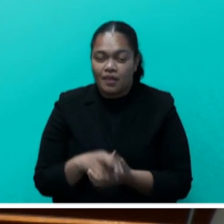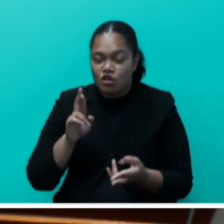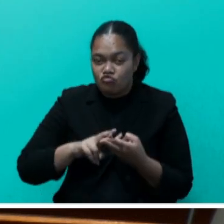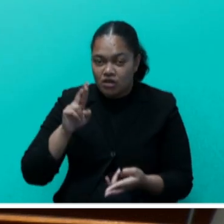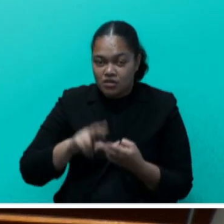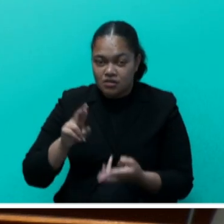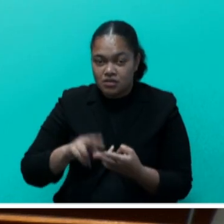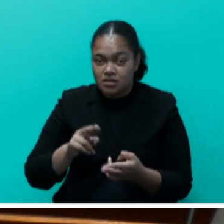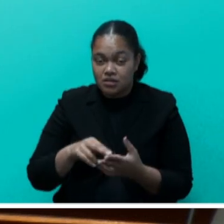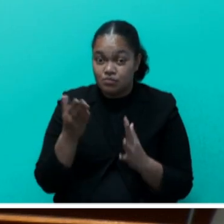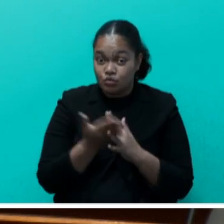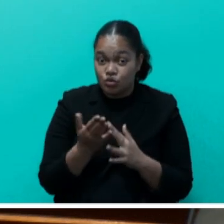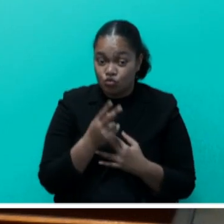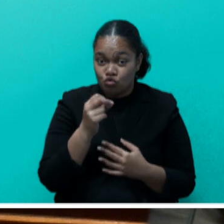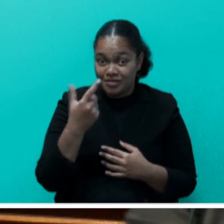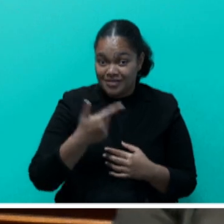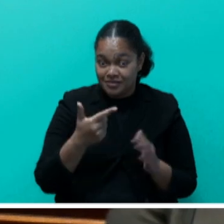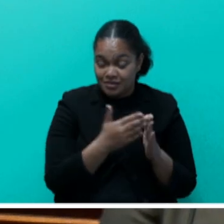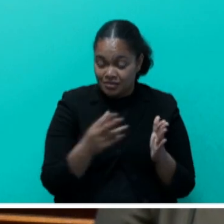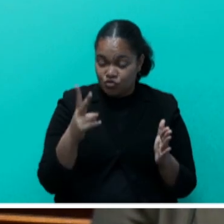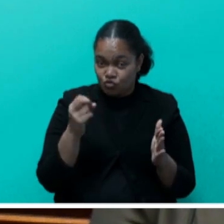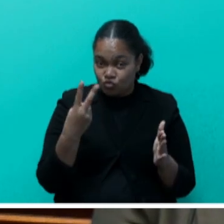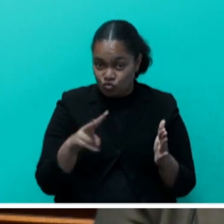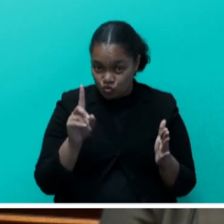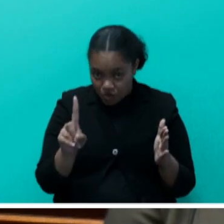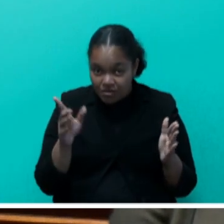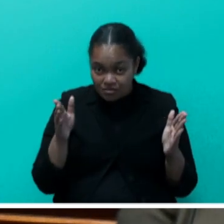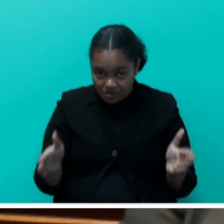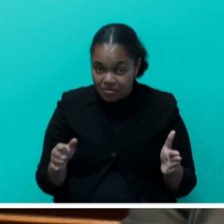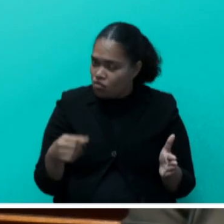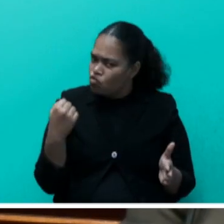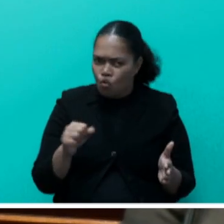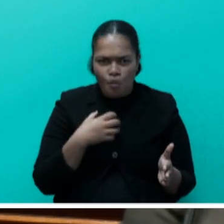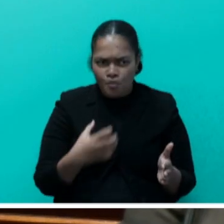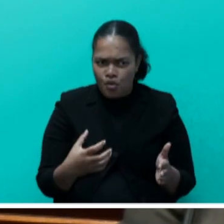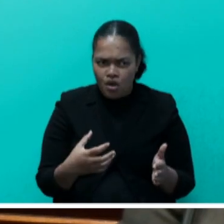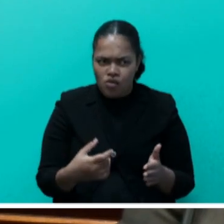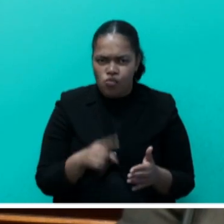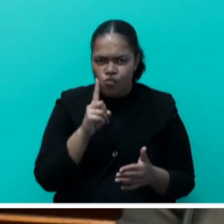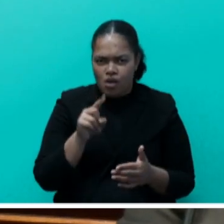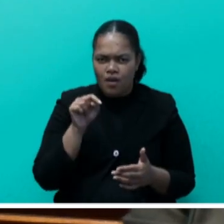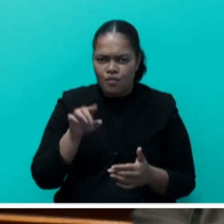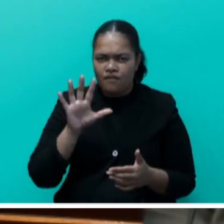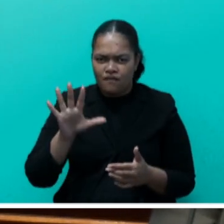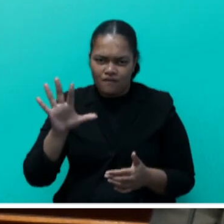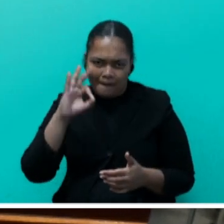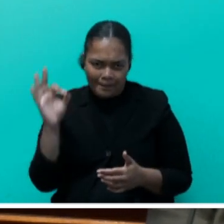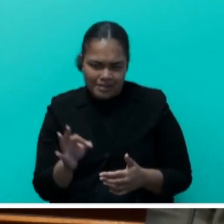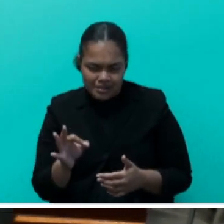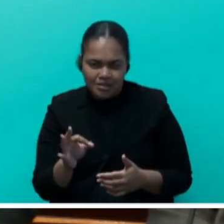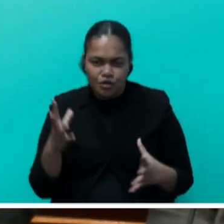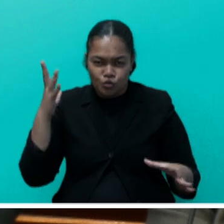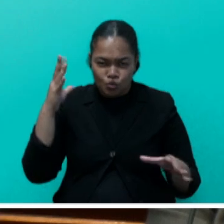Between 2017 and 2021, no more than 1.55% of